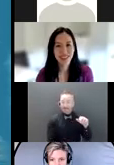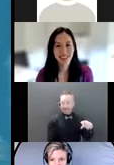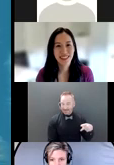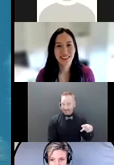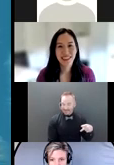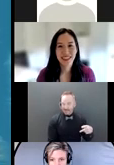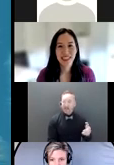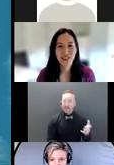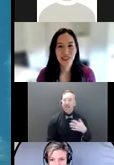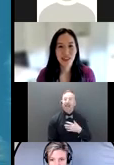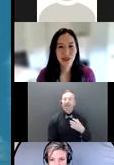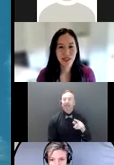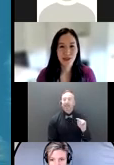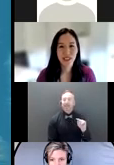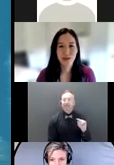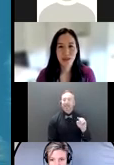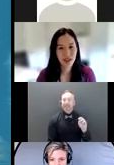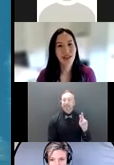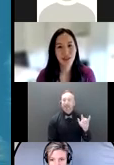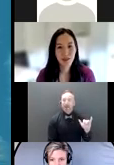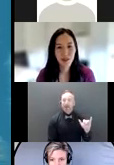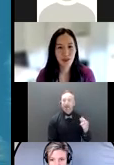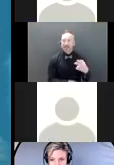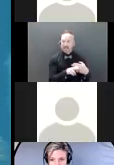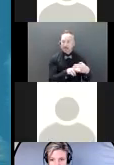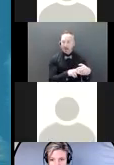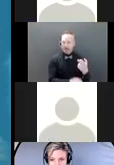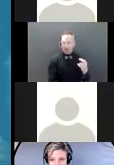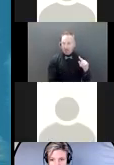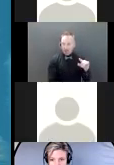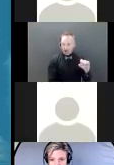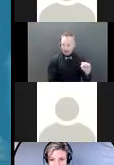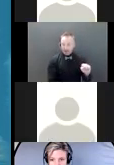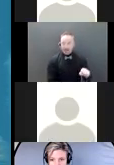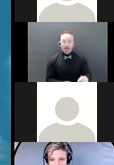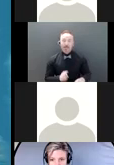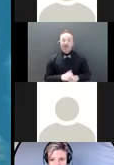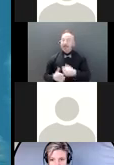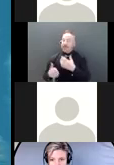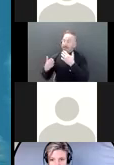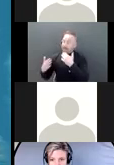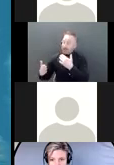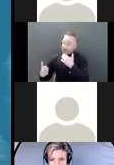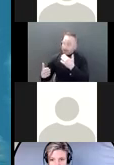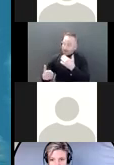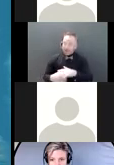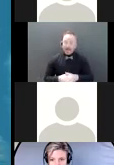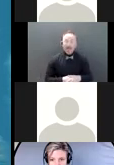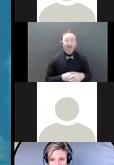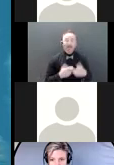Thank you, Chris. And thank you to Elder Abuse Prevention Ontario for inviting us to speak on this panel.